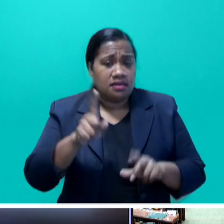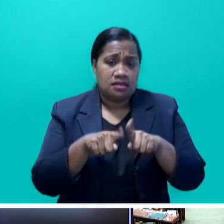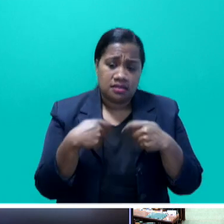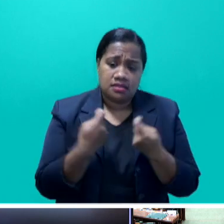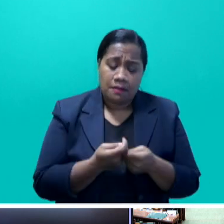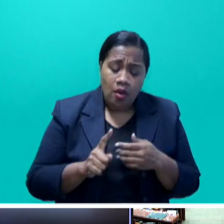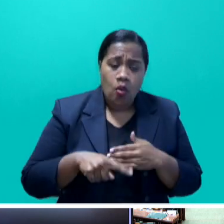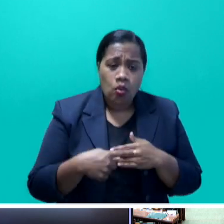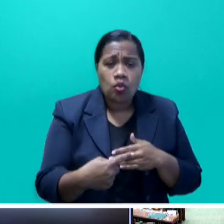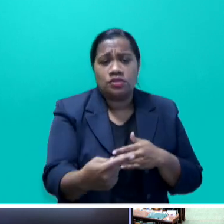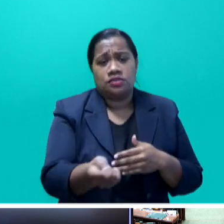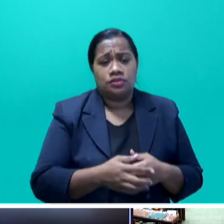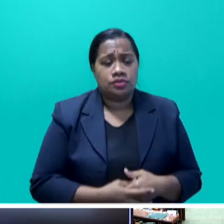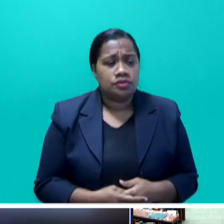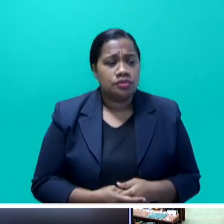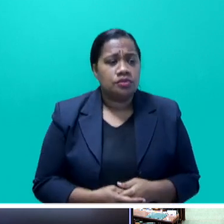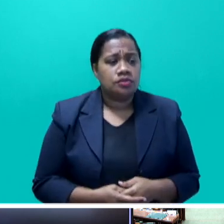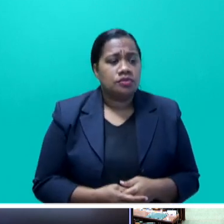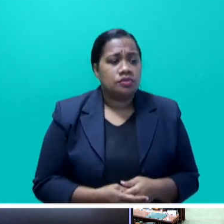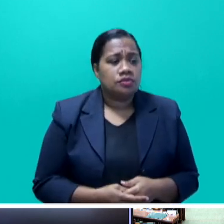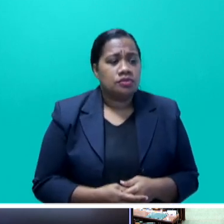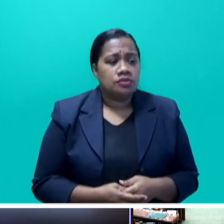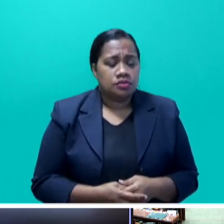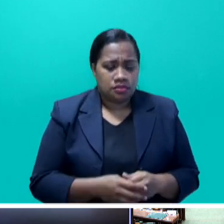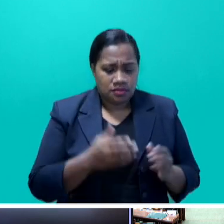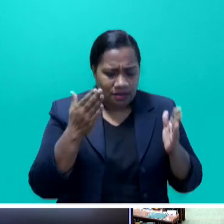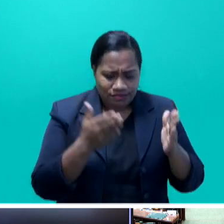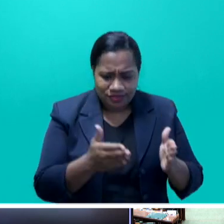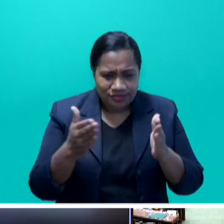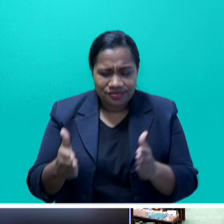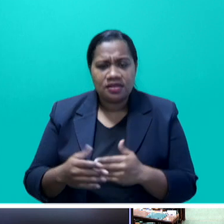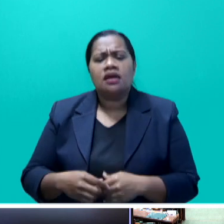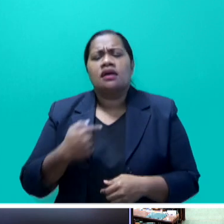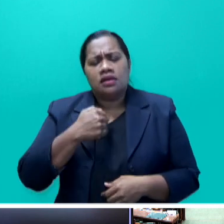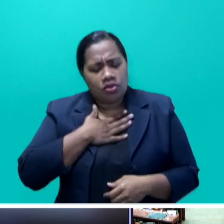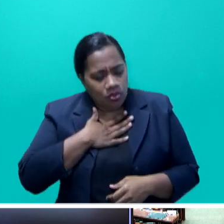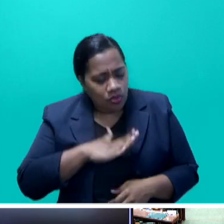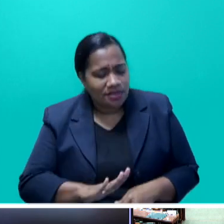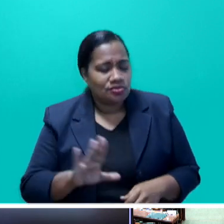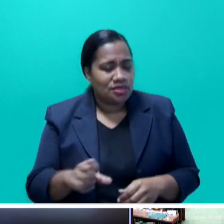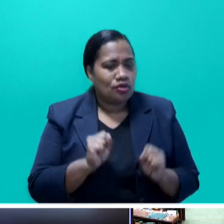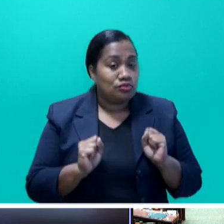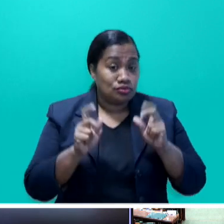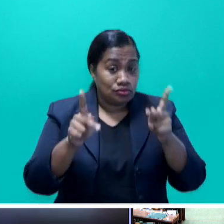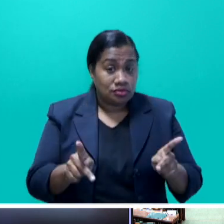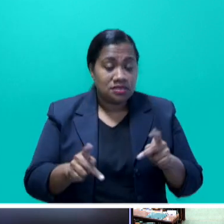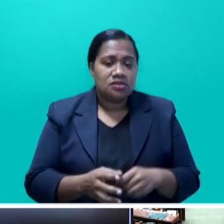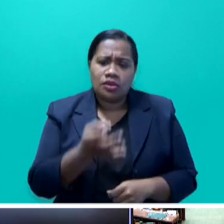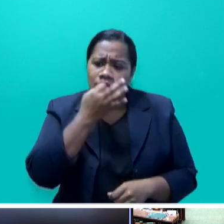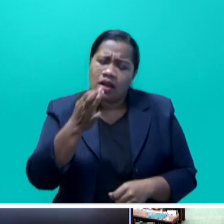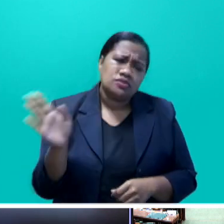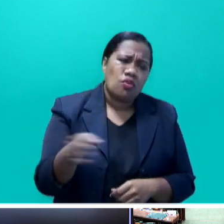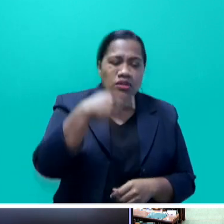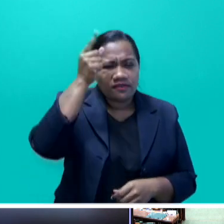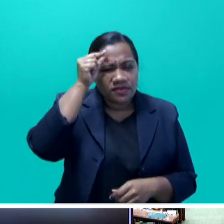every imaginable length to treat those most vulnerable to the virus, I also want to take this opportunity to urge every Fijian